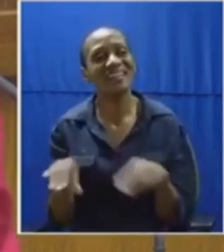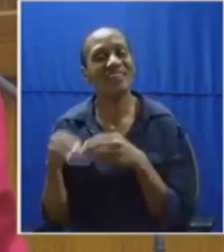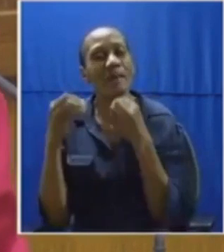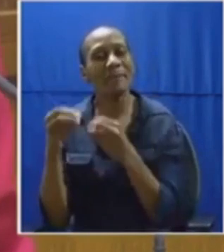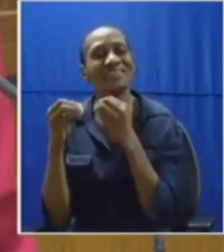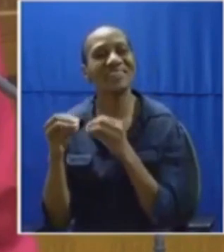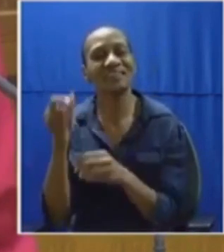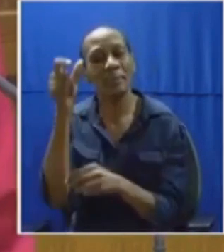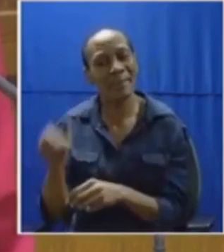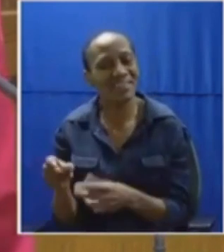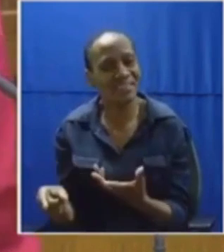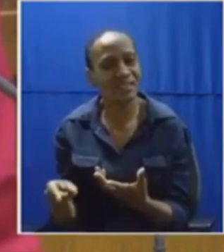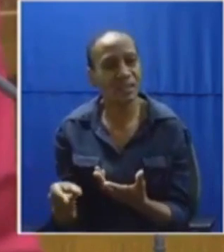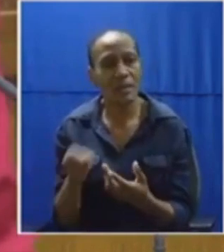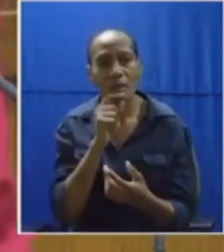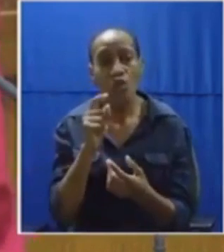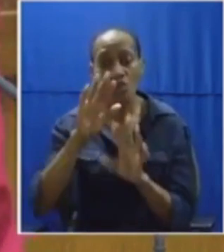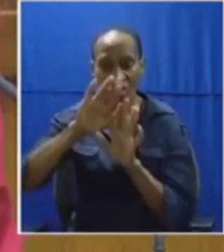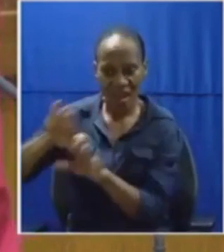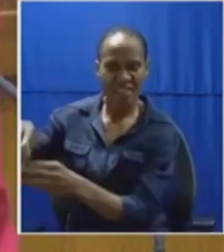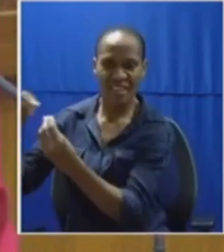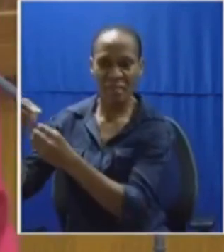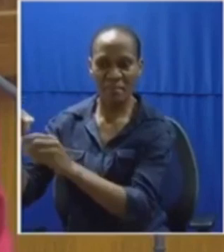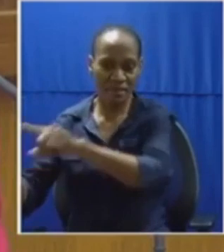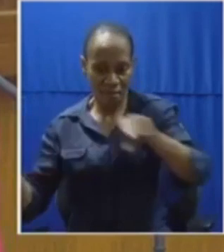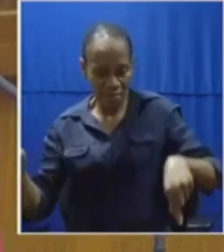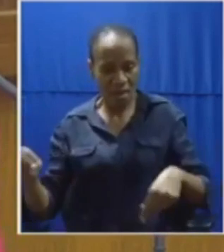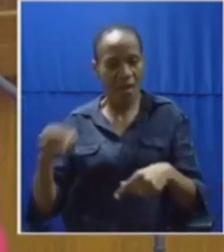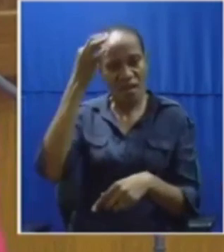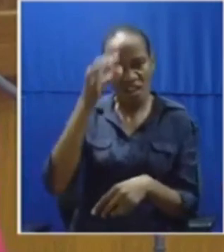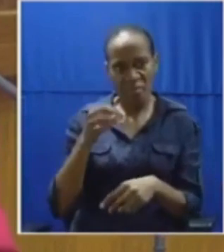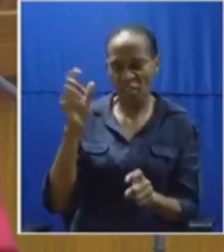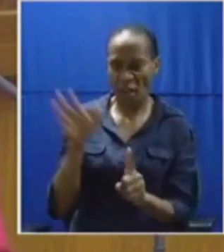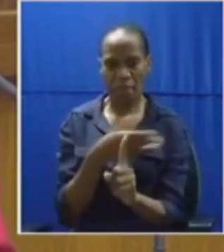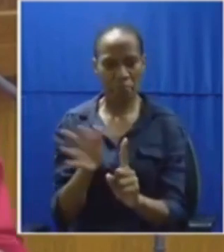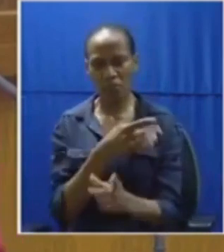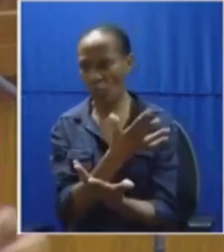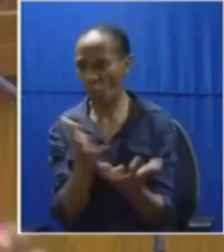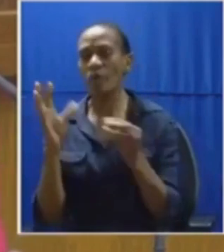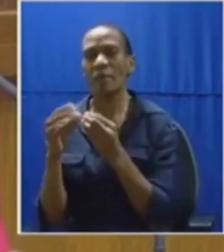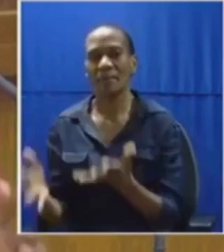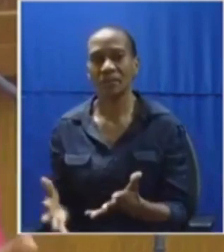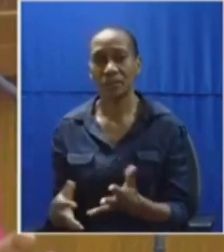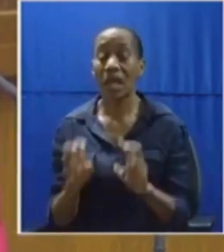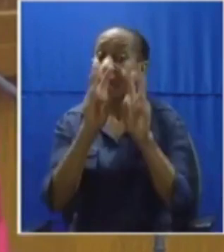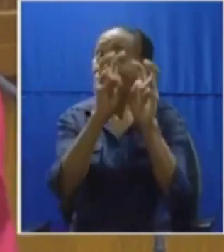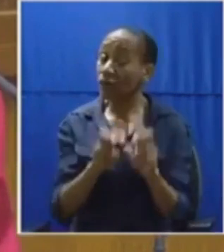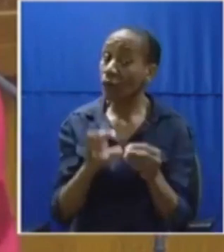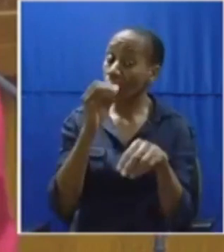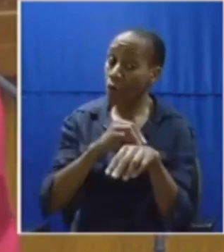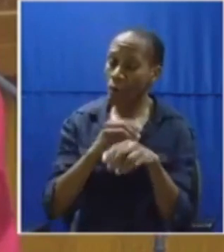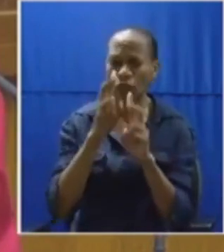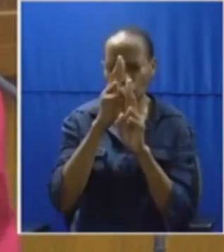person who just took leave to come and irritate us here. Let us deal with ESCOM problems honestly